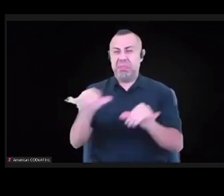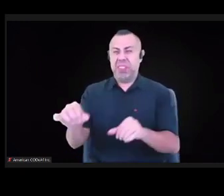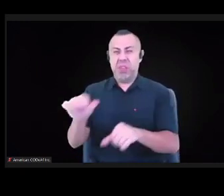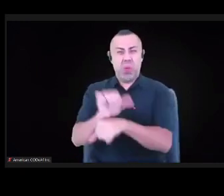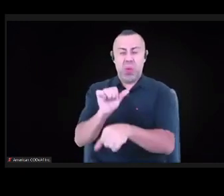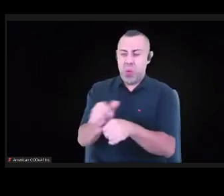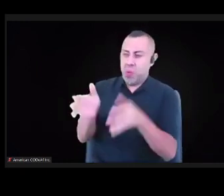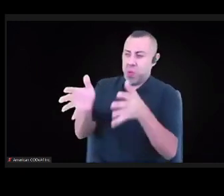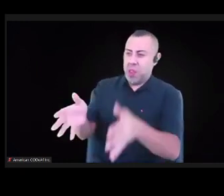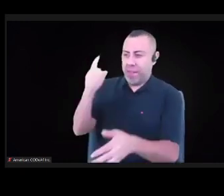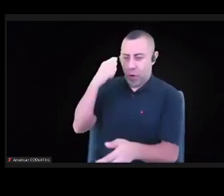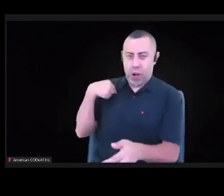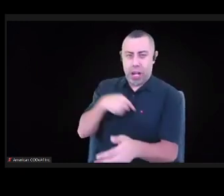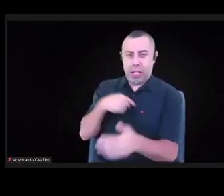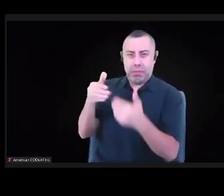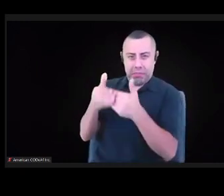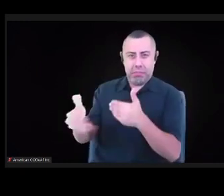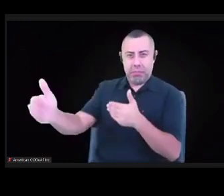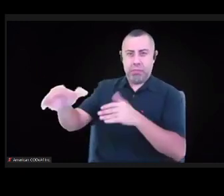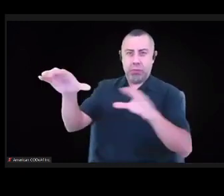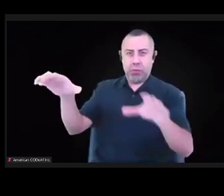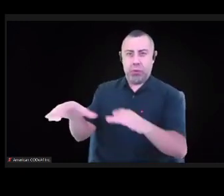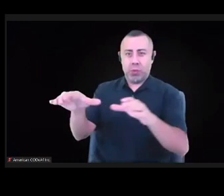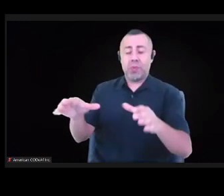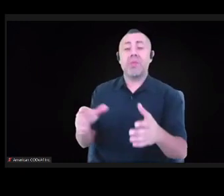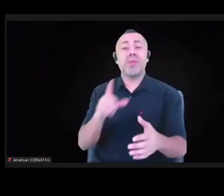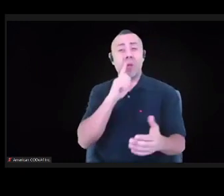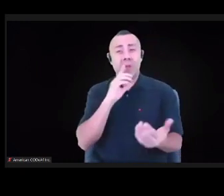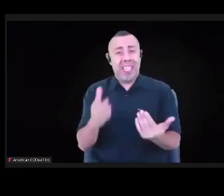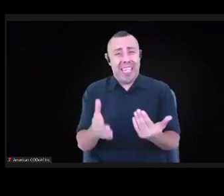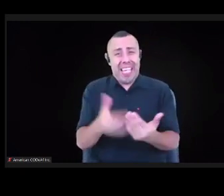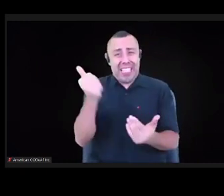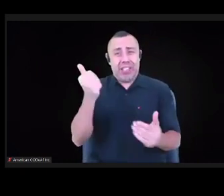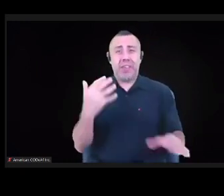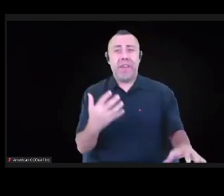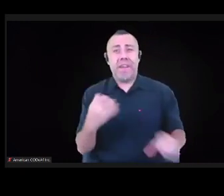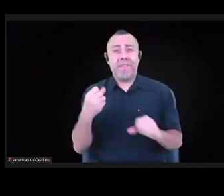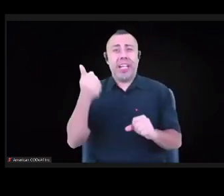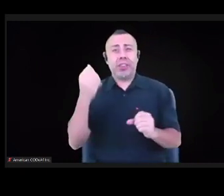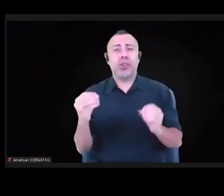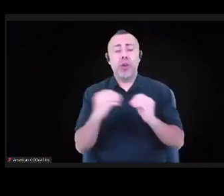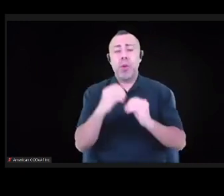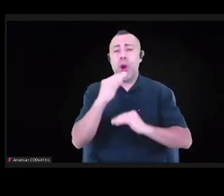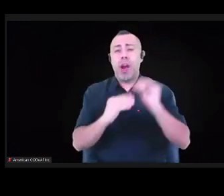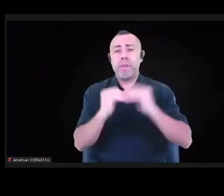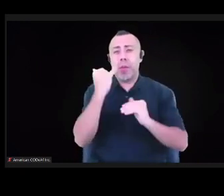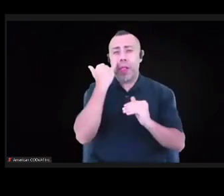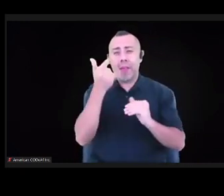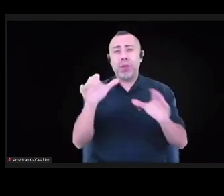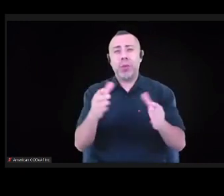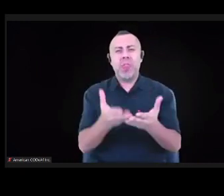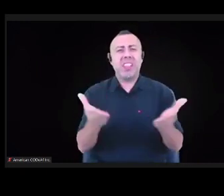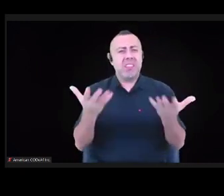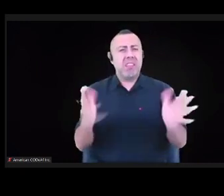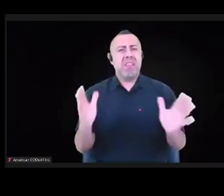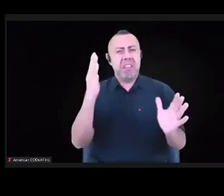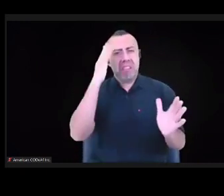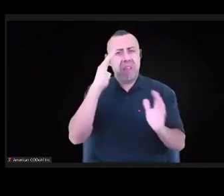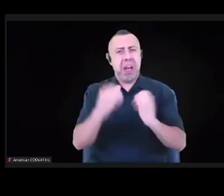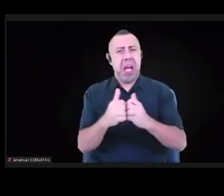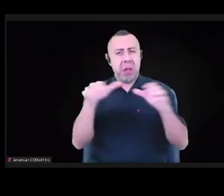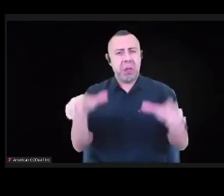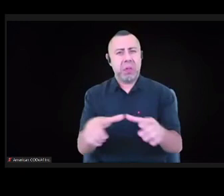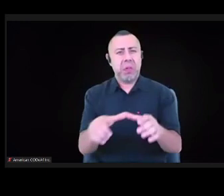faster, more comfortable to do things that we already know how to do, and in the status quo, we may get rewarded